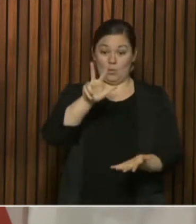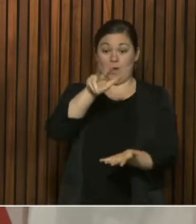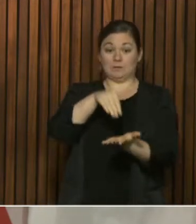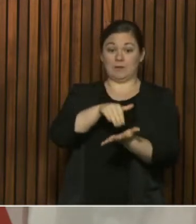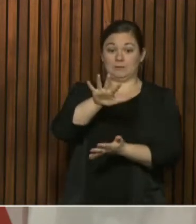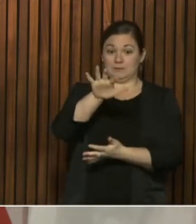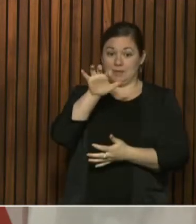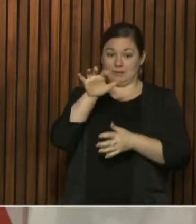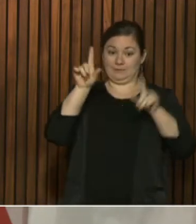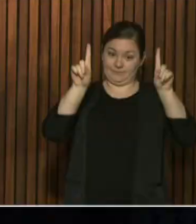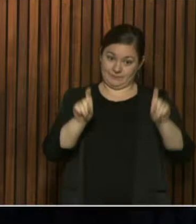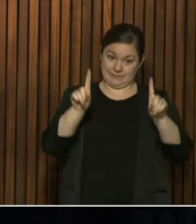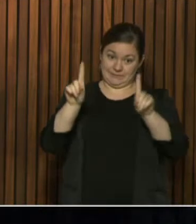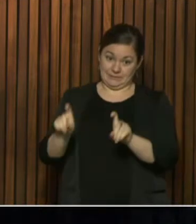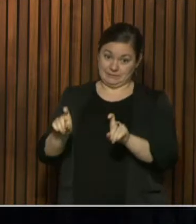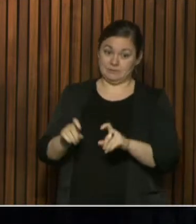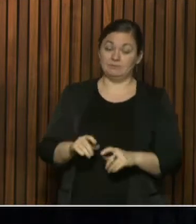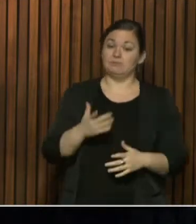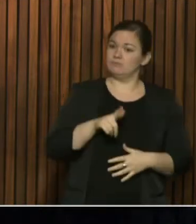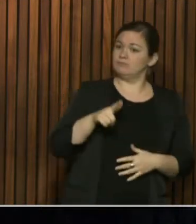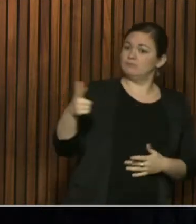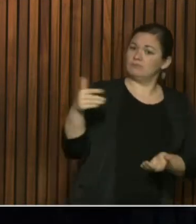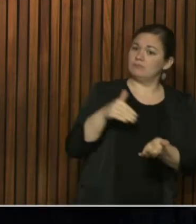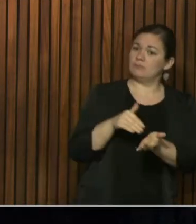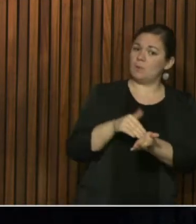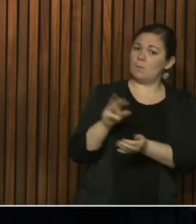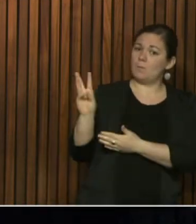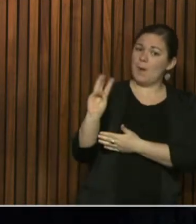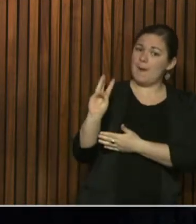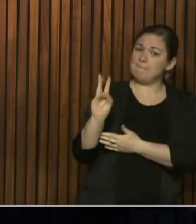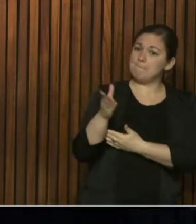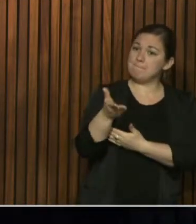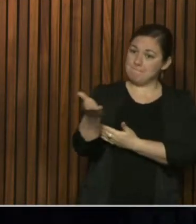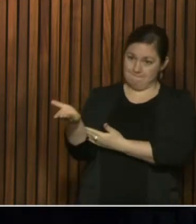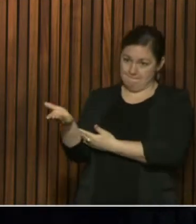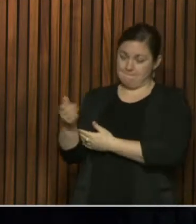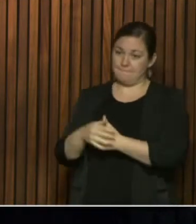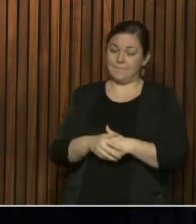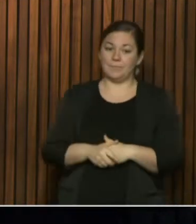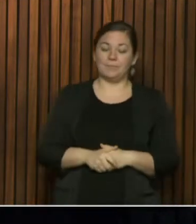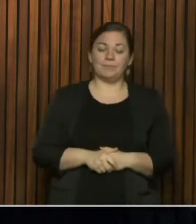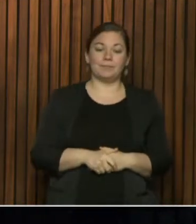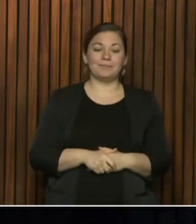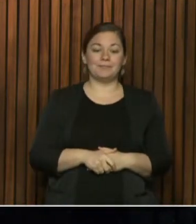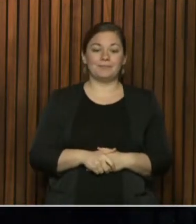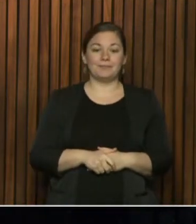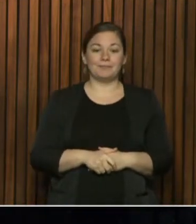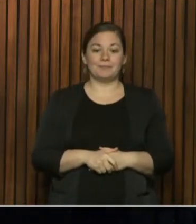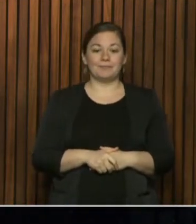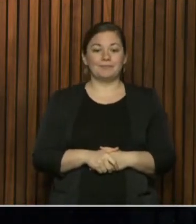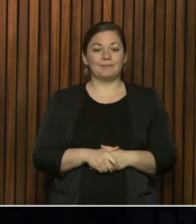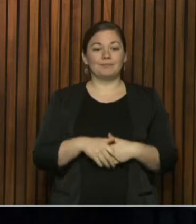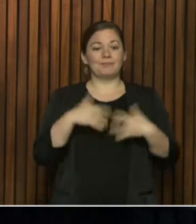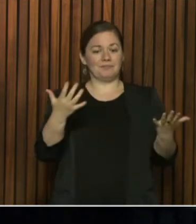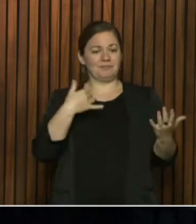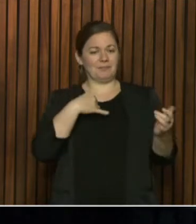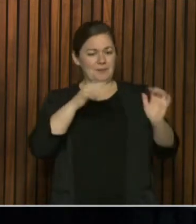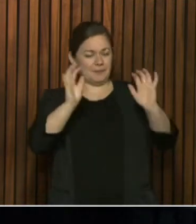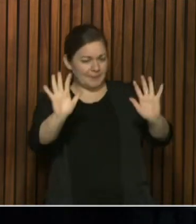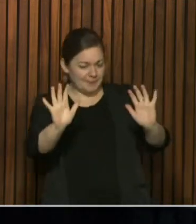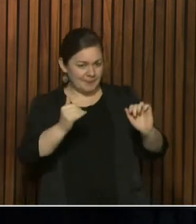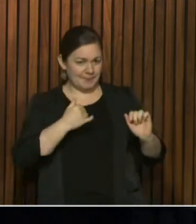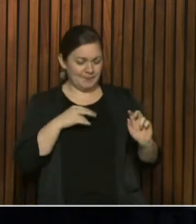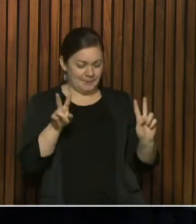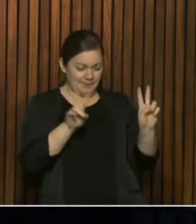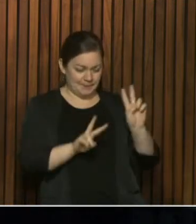I'll turn it back to Dr. Williams. Right. Well, thank you. And a couple of things we're looking at here as we move